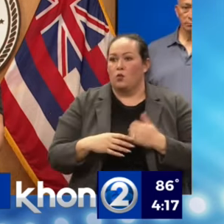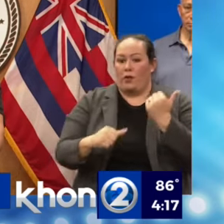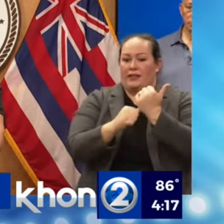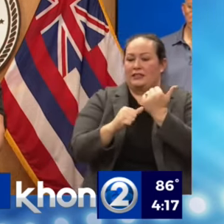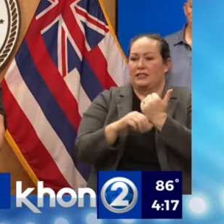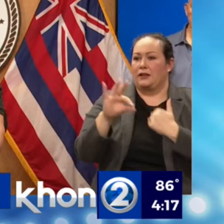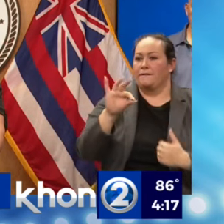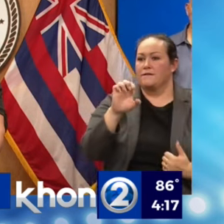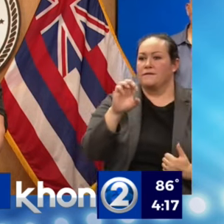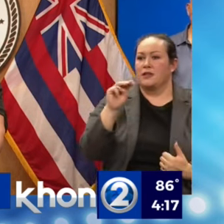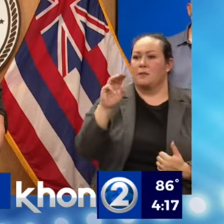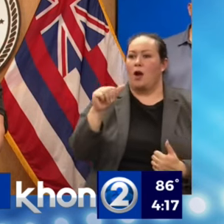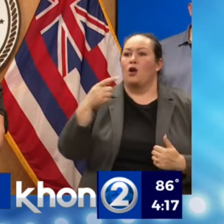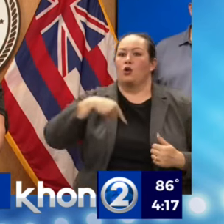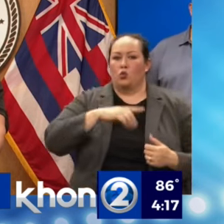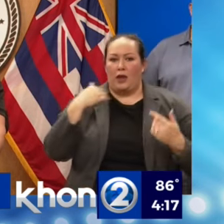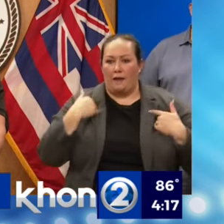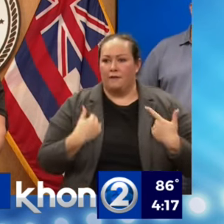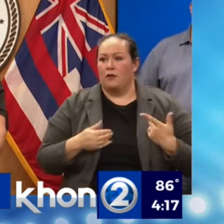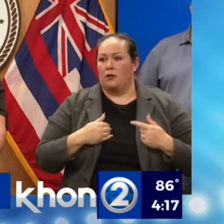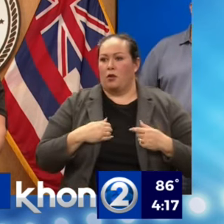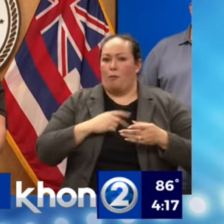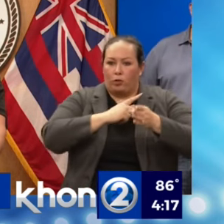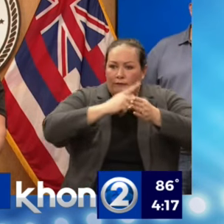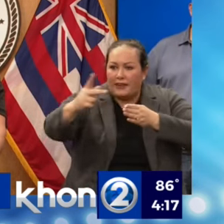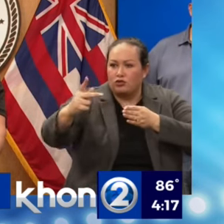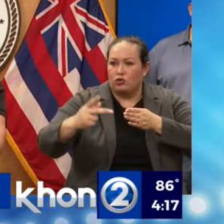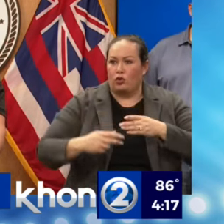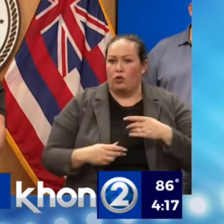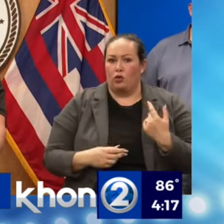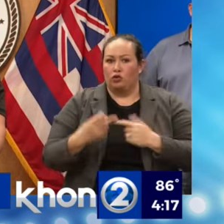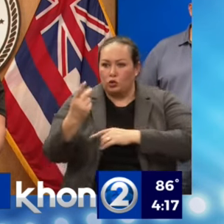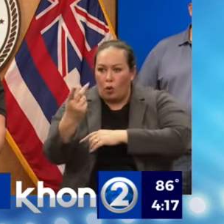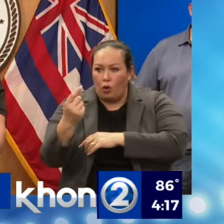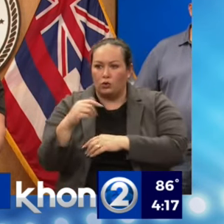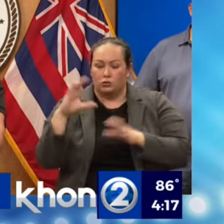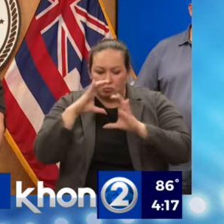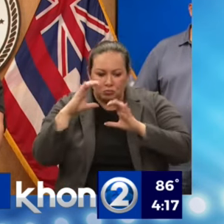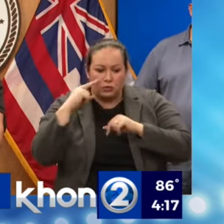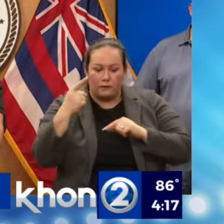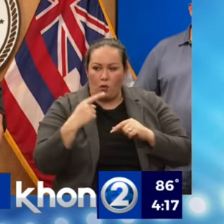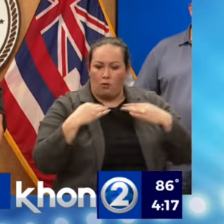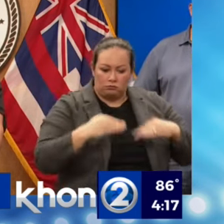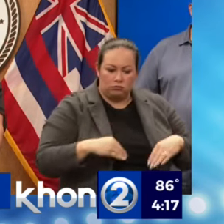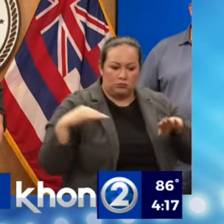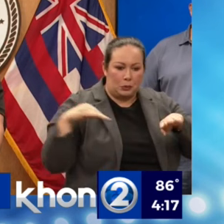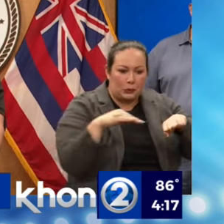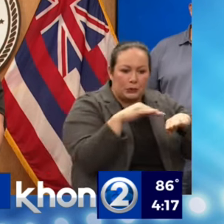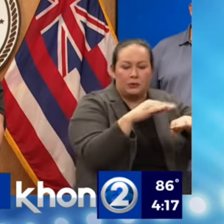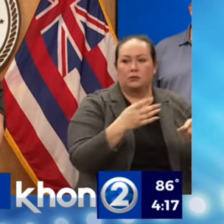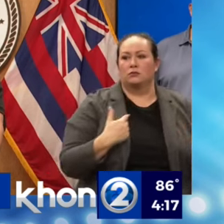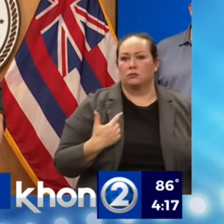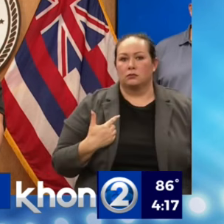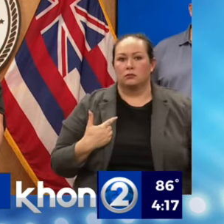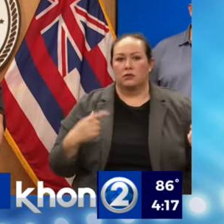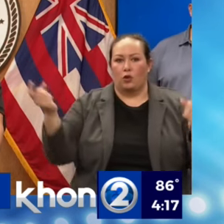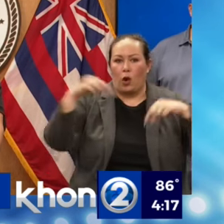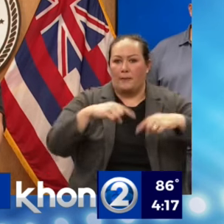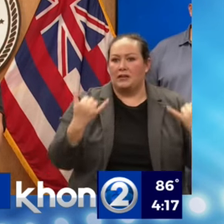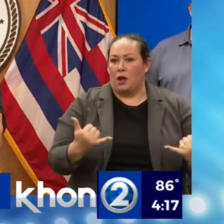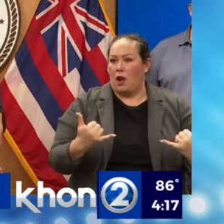FEMA, we've got some of the professionals coming in that have done these things in the past. Some of the equipment. Because realize this.